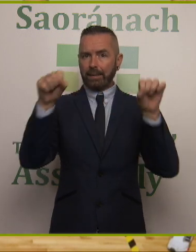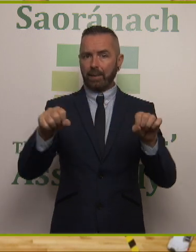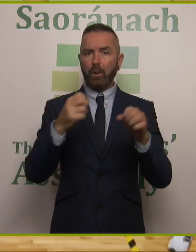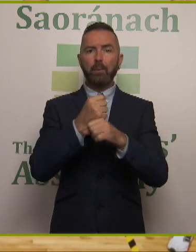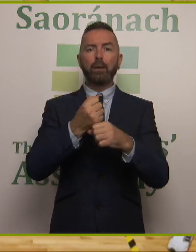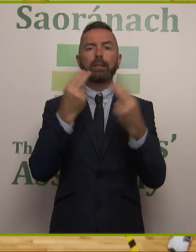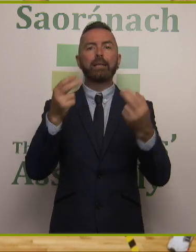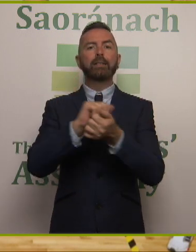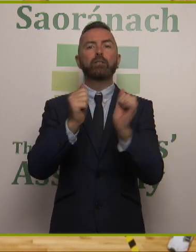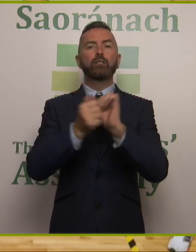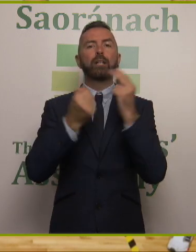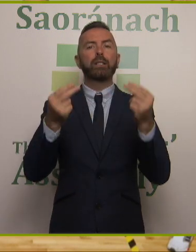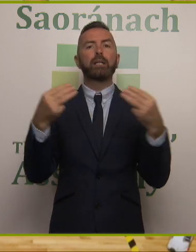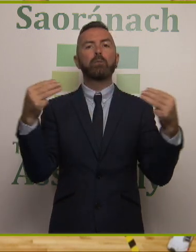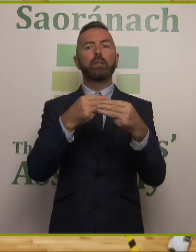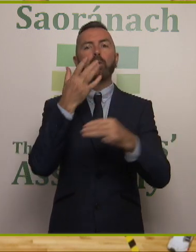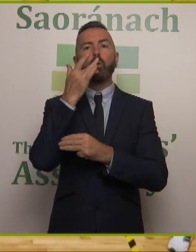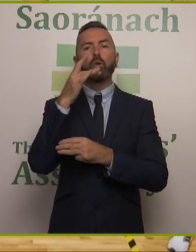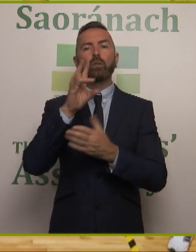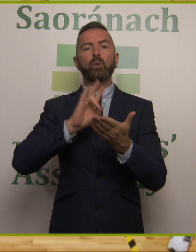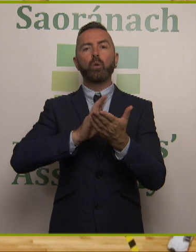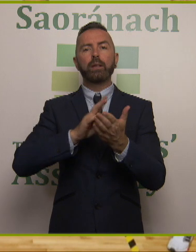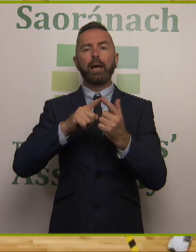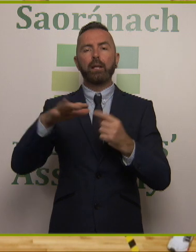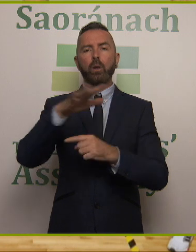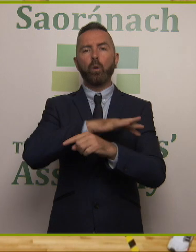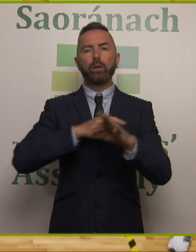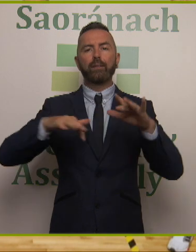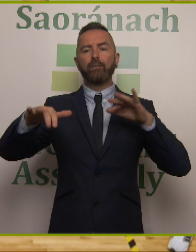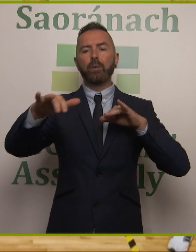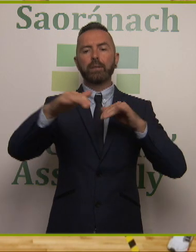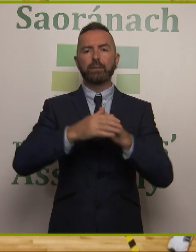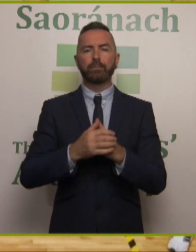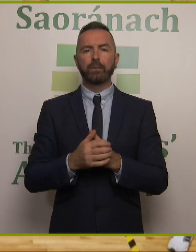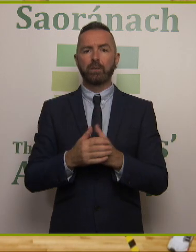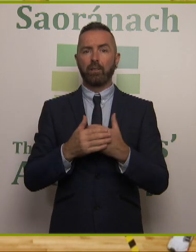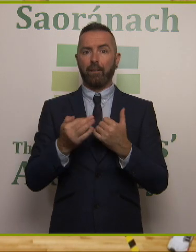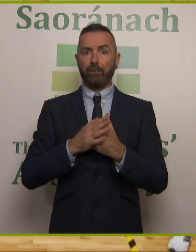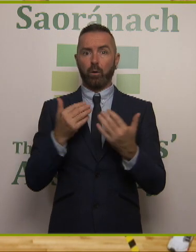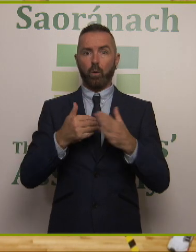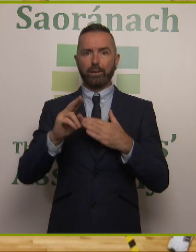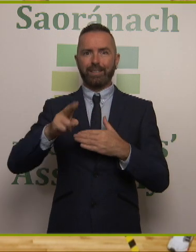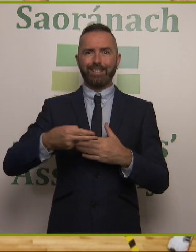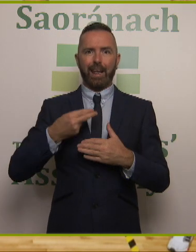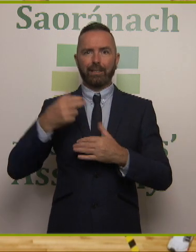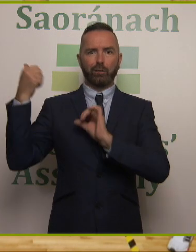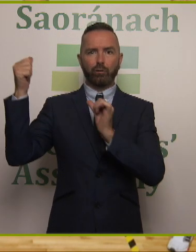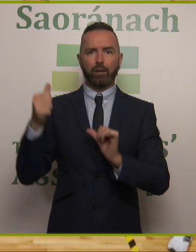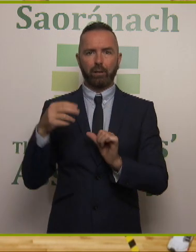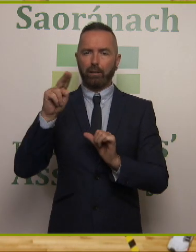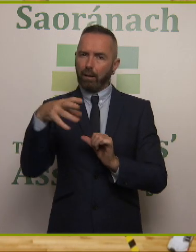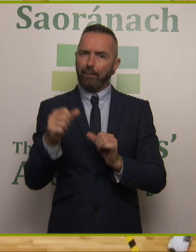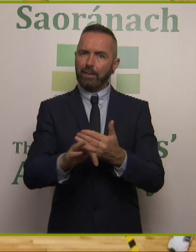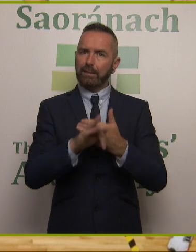changes needed to protect water quality and the local environment so that the next generation can have a safe and secure